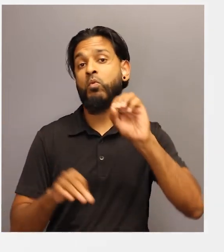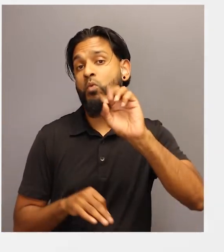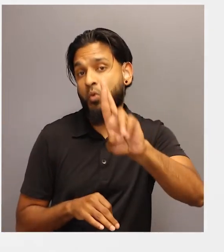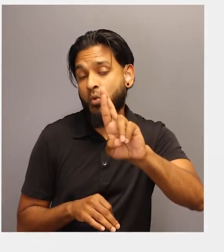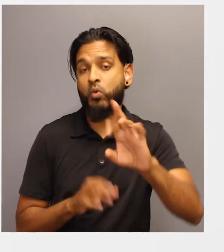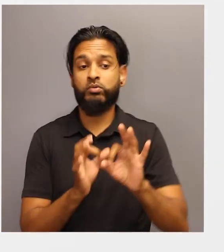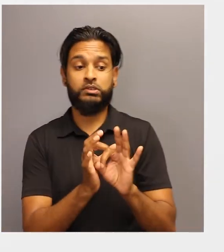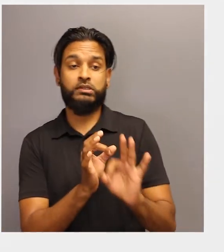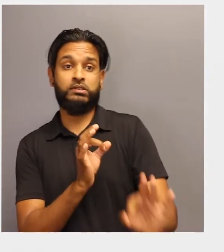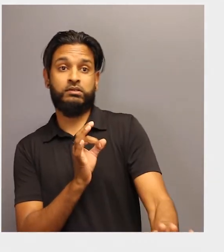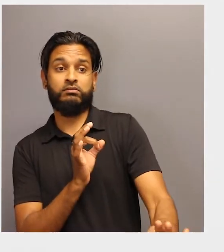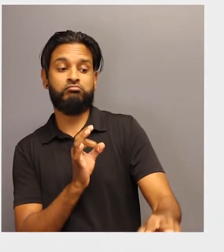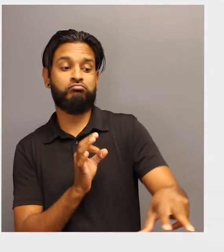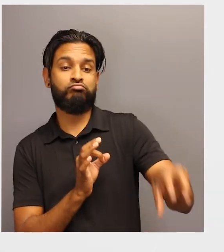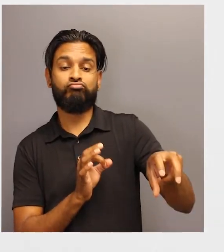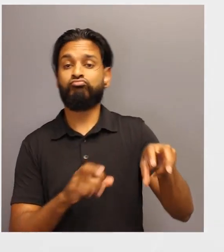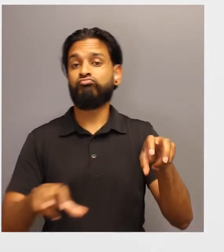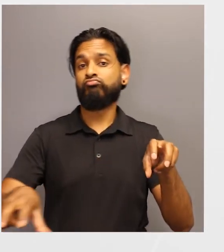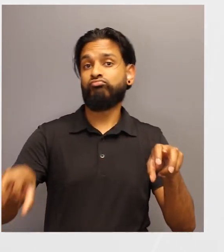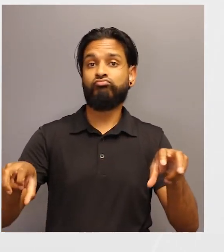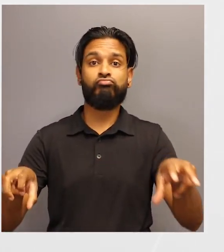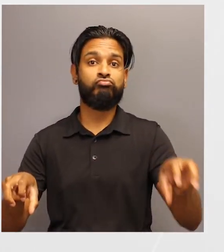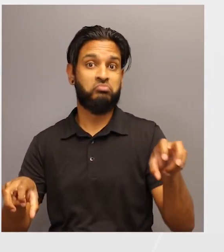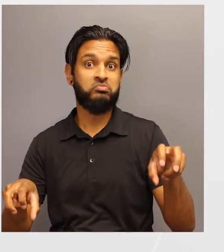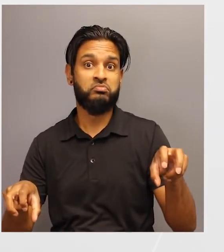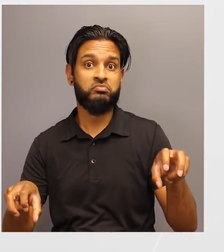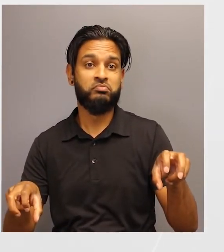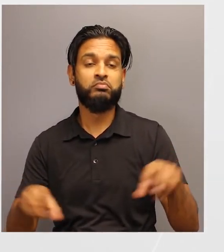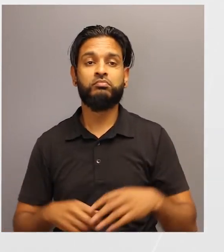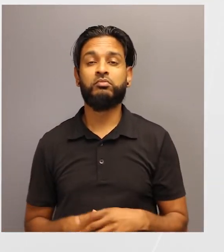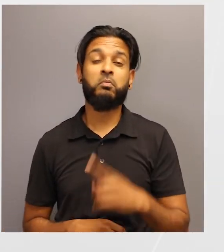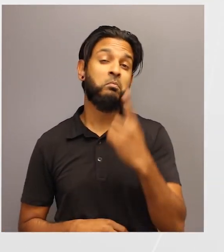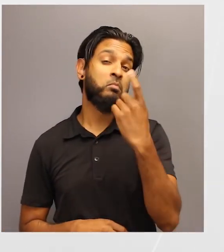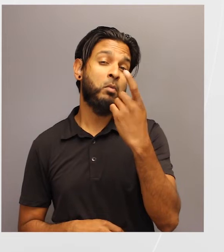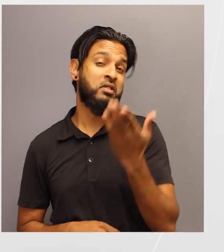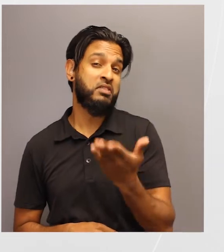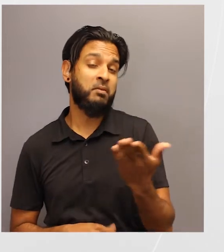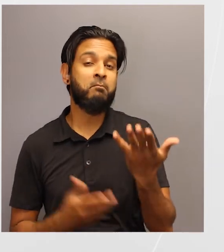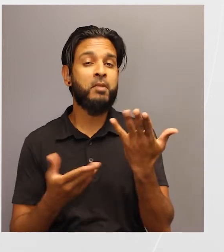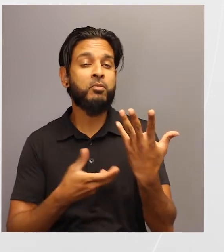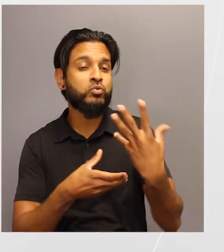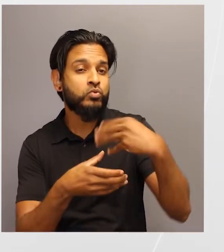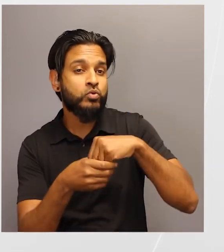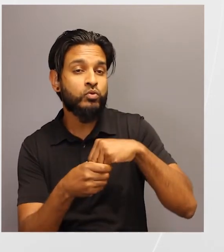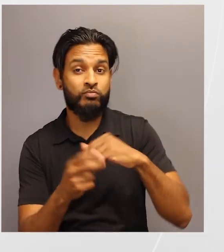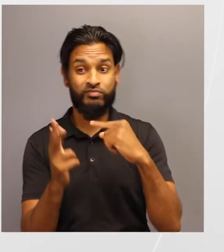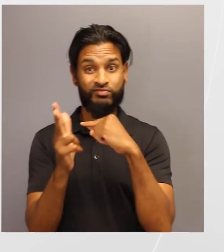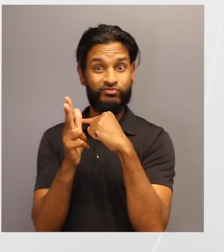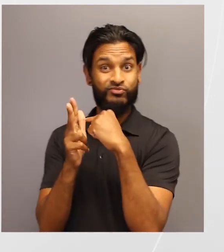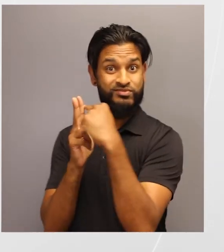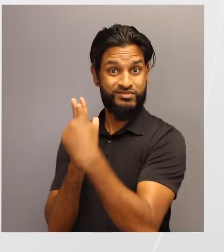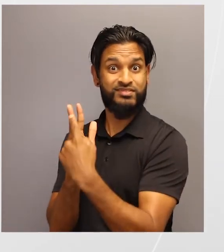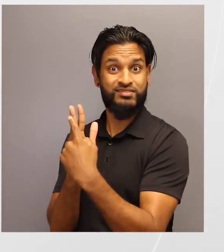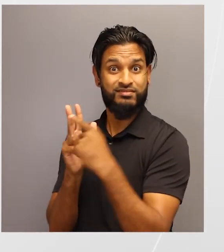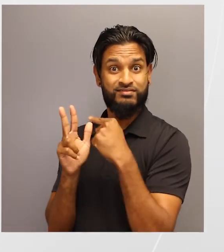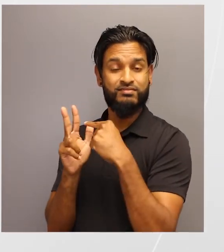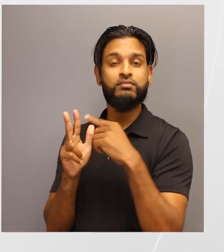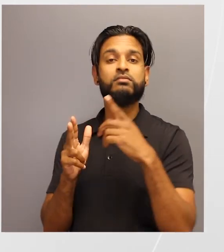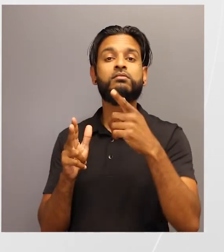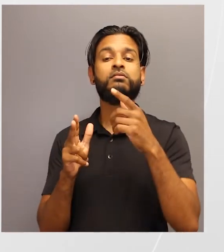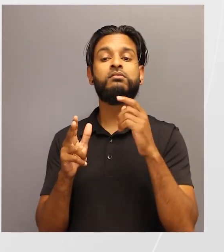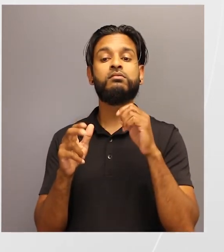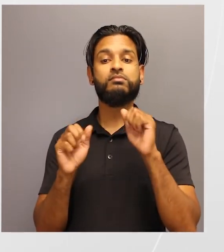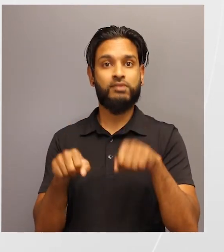pick up rock samples. Another adaptation may include attaching a string between the three rover students, connecting them